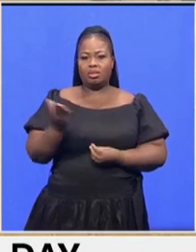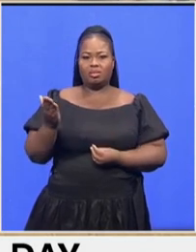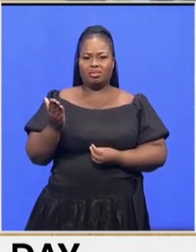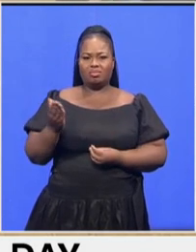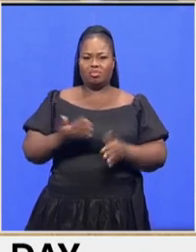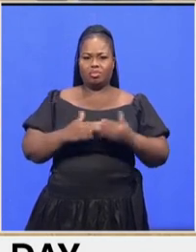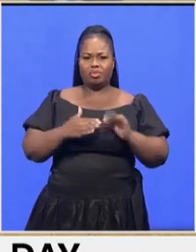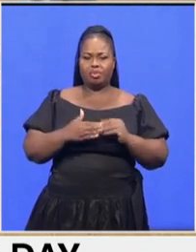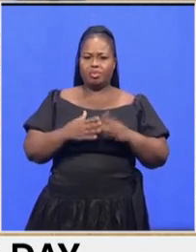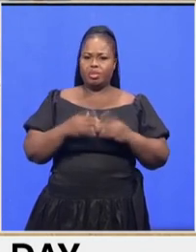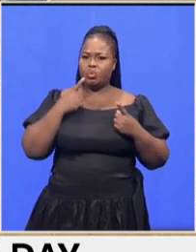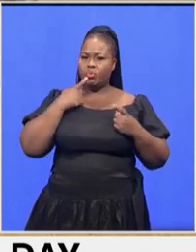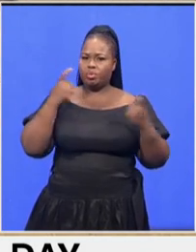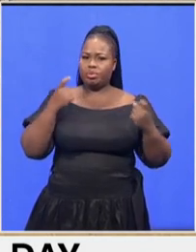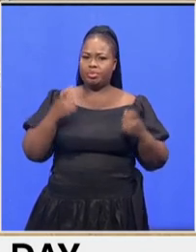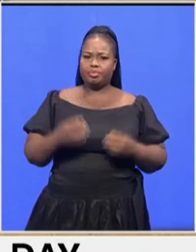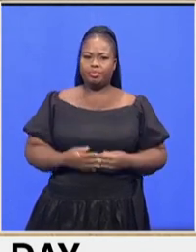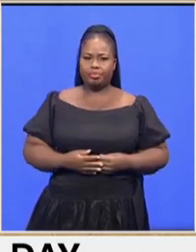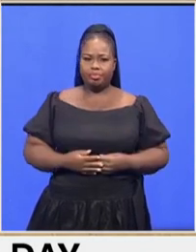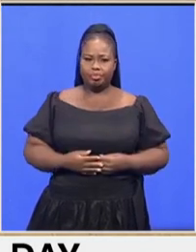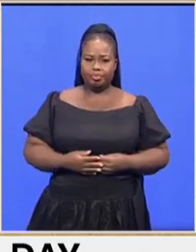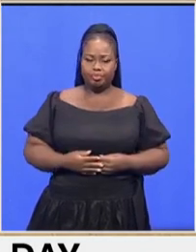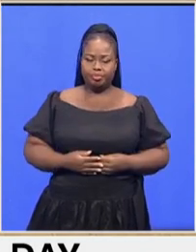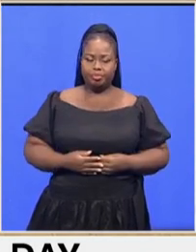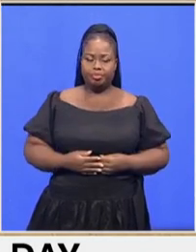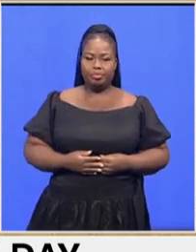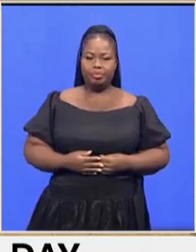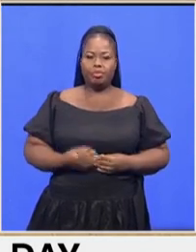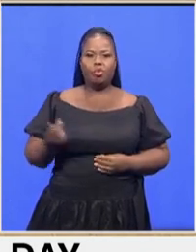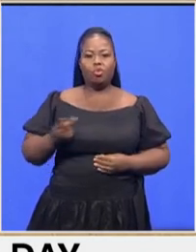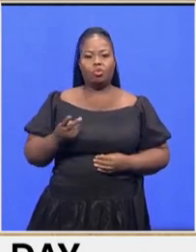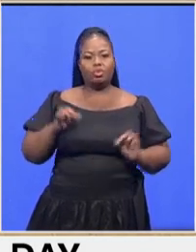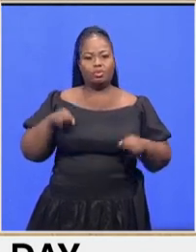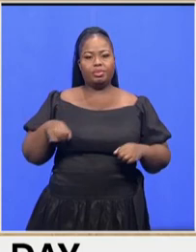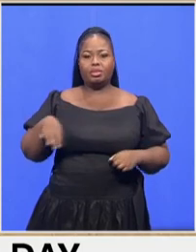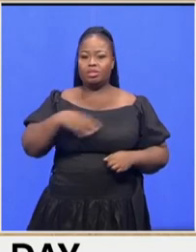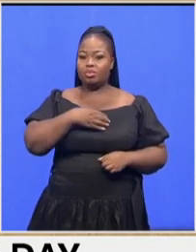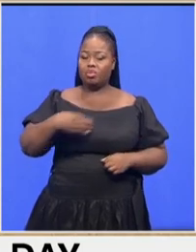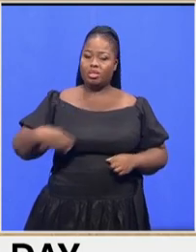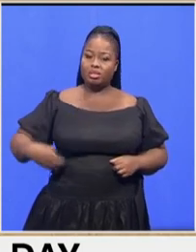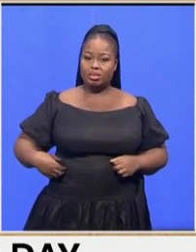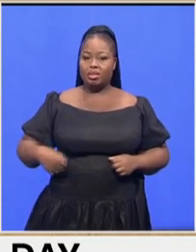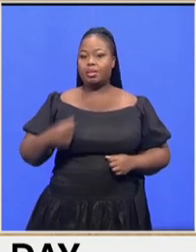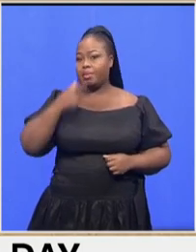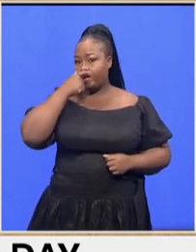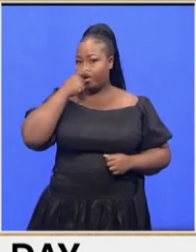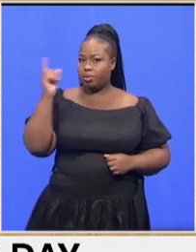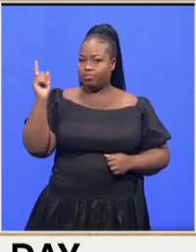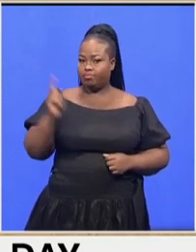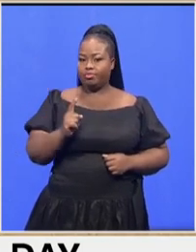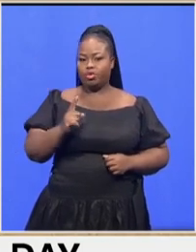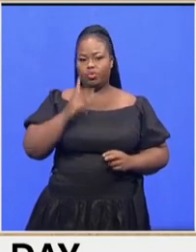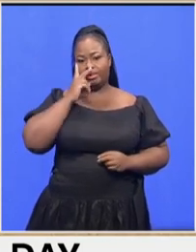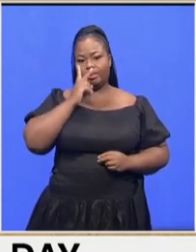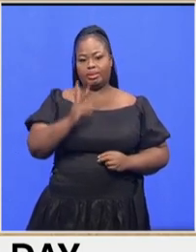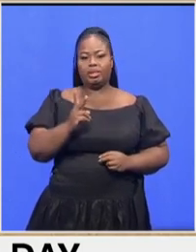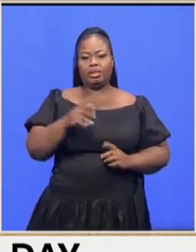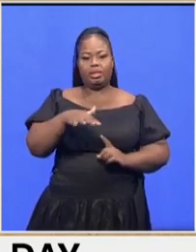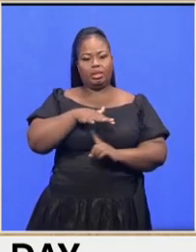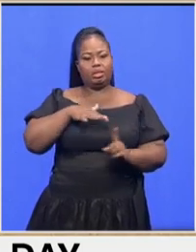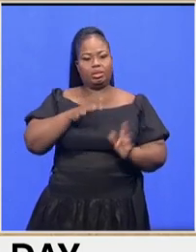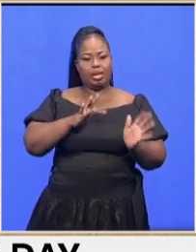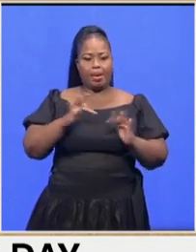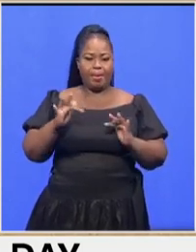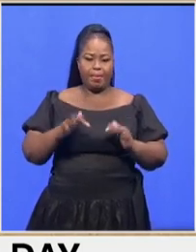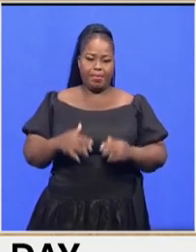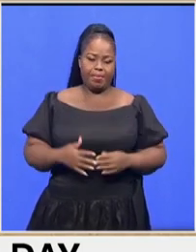here are complaining about they're hoping of course that president drama pausa will come here see uh the conditions and that